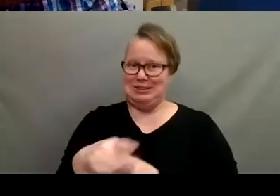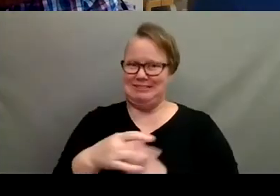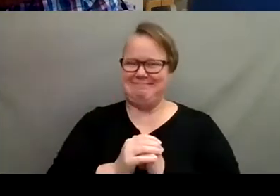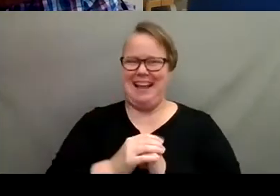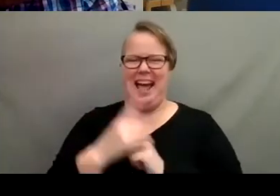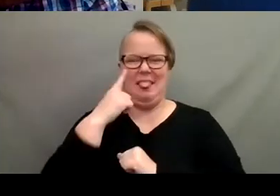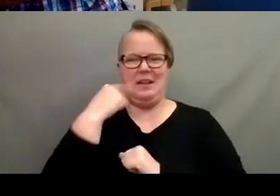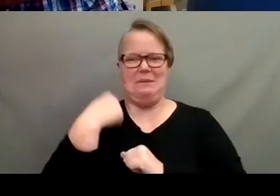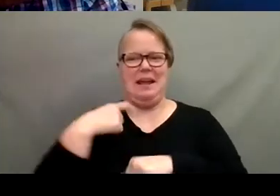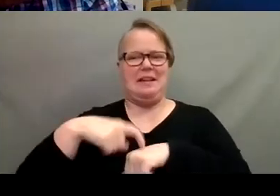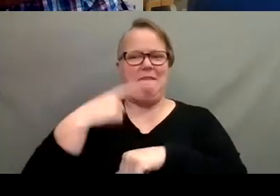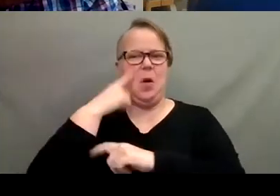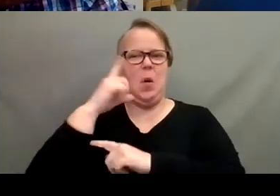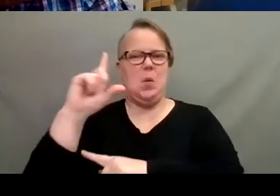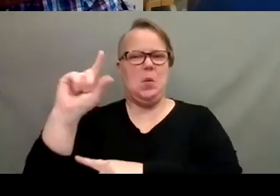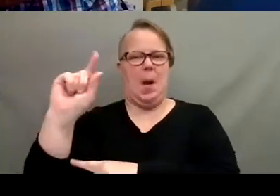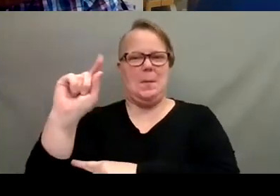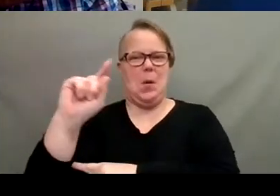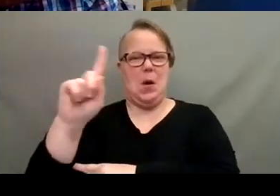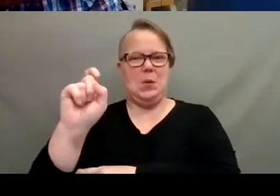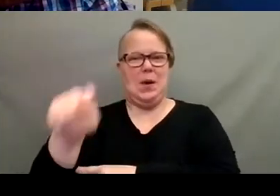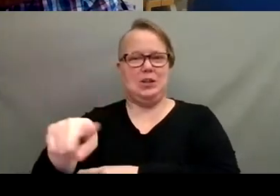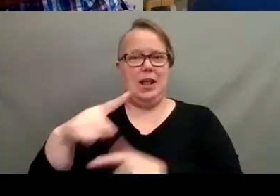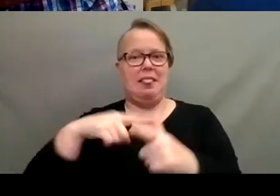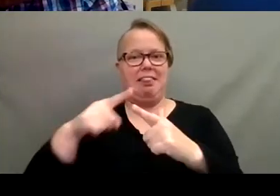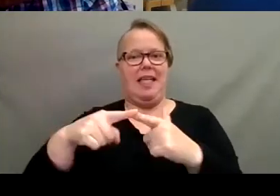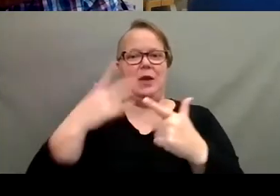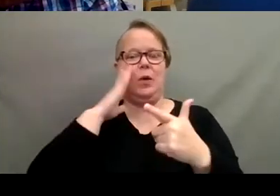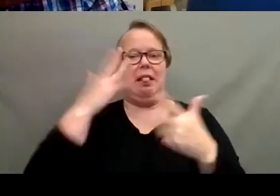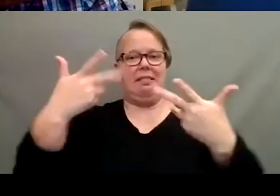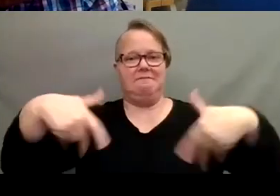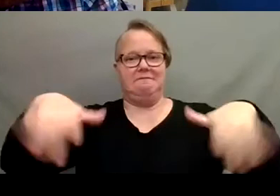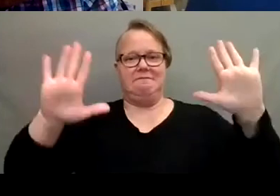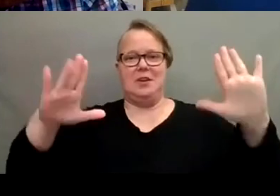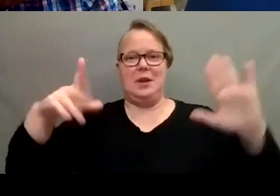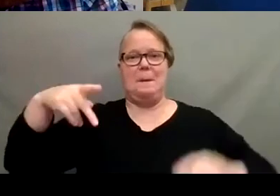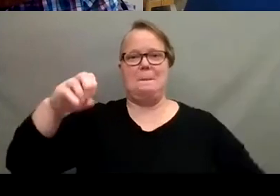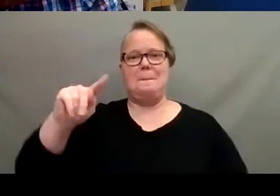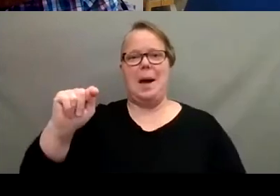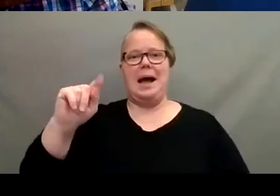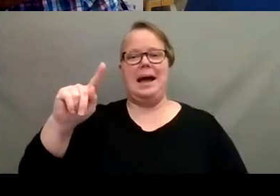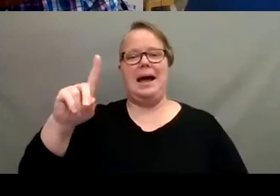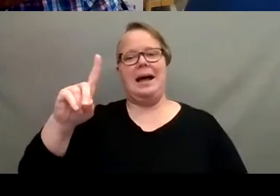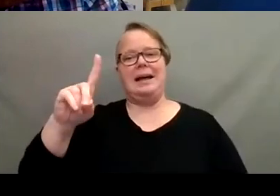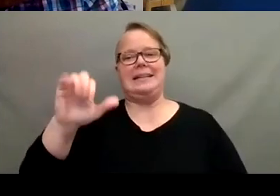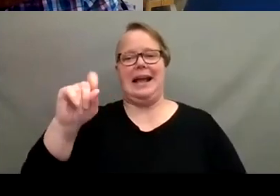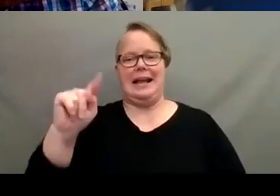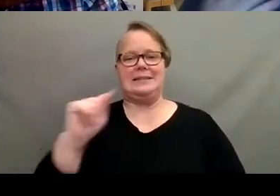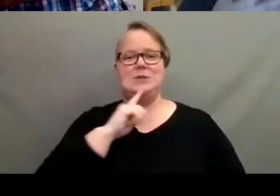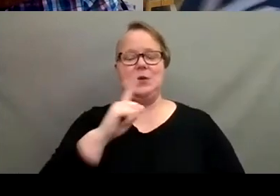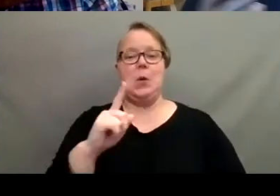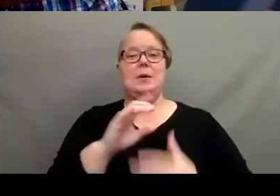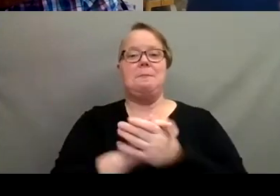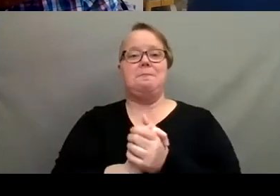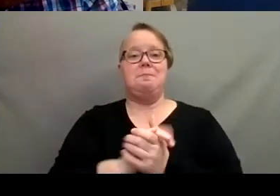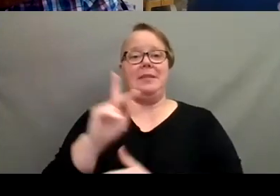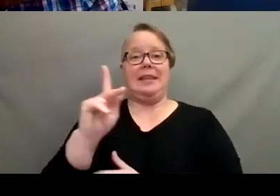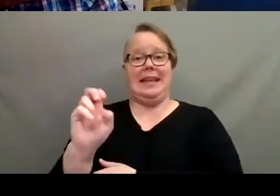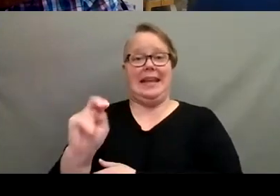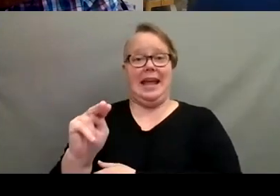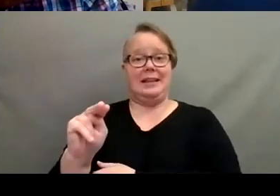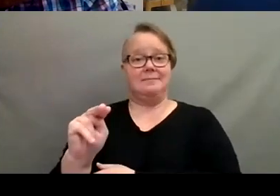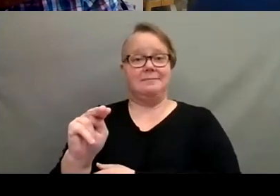time for, for one more question and then we will, we'll close out the podcast. So, um, Ken, you want to